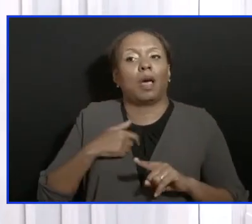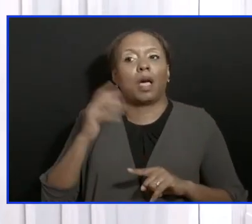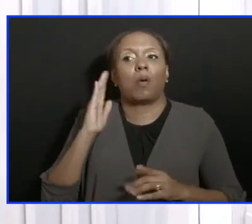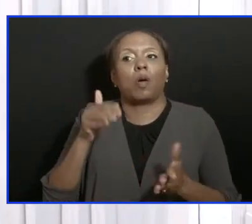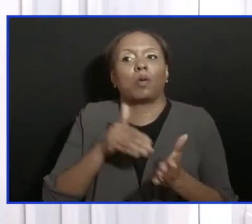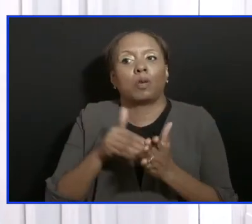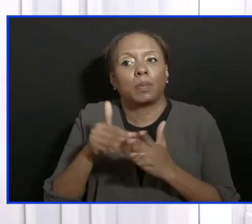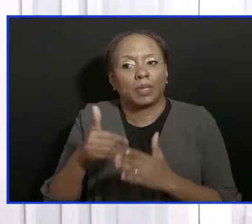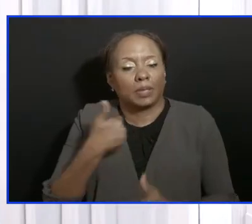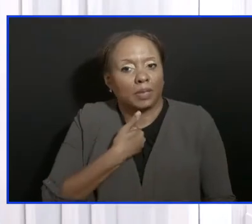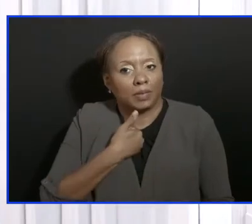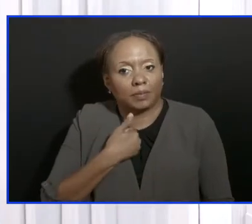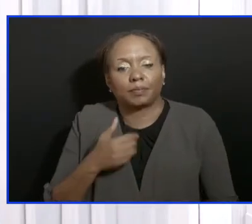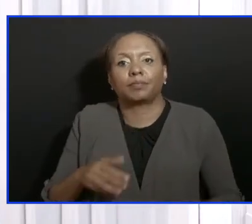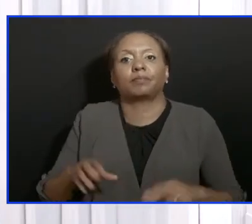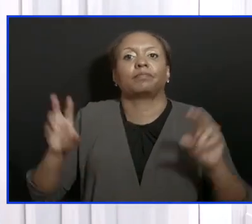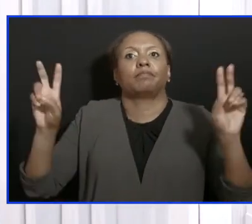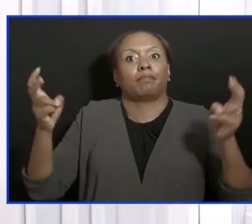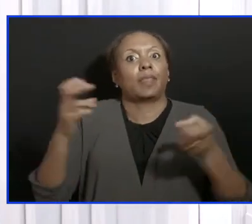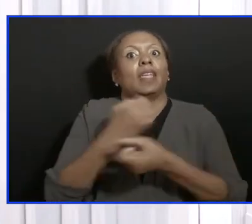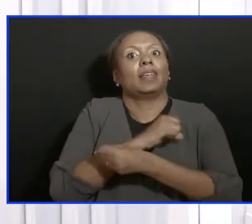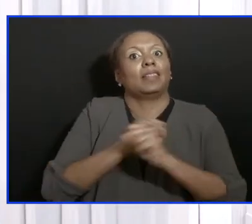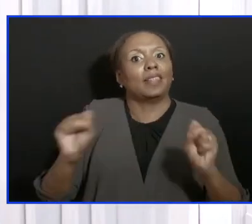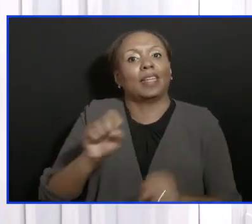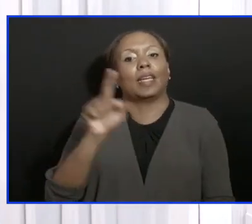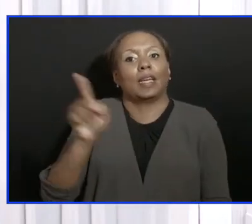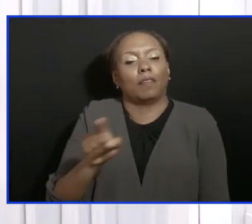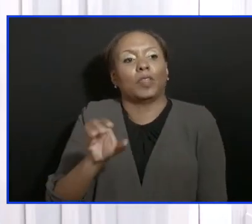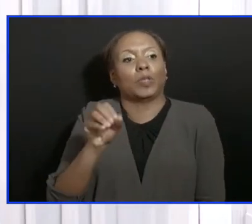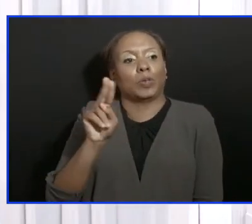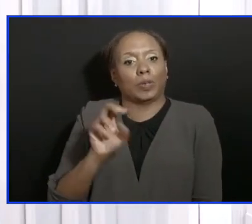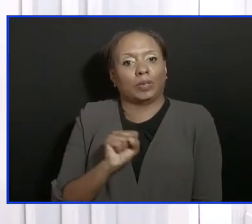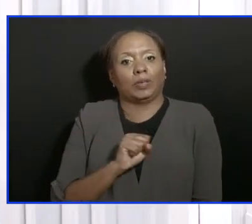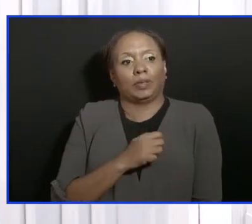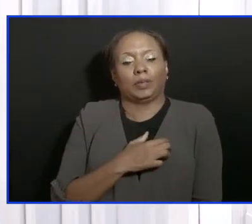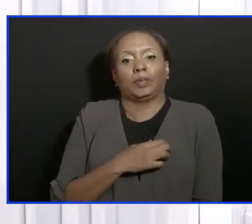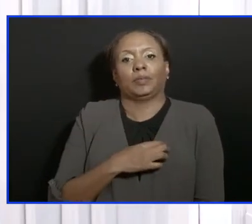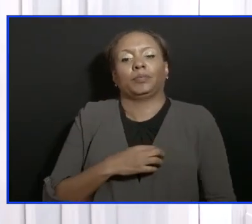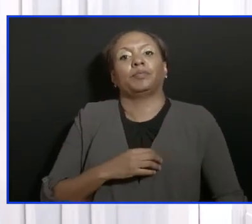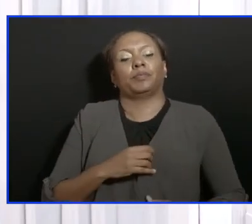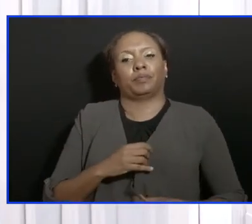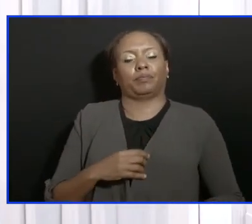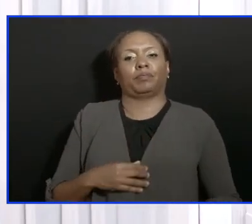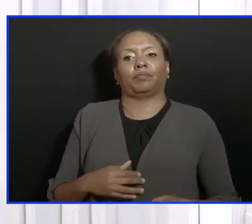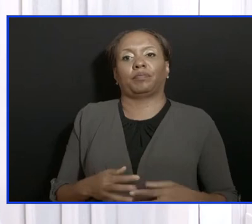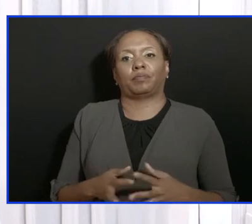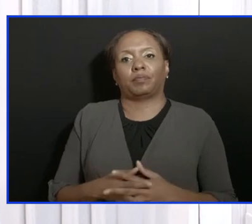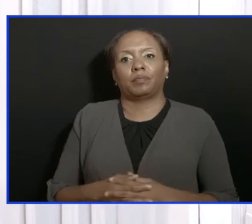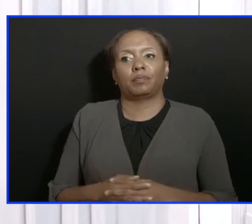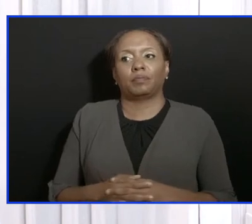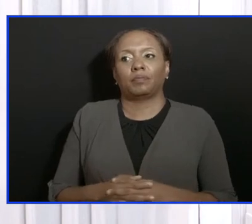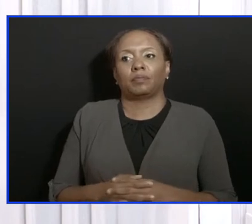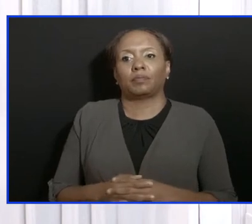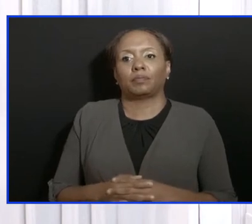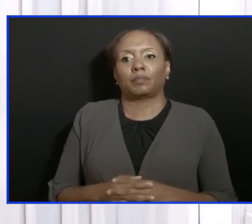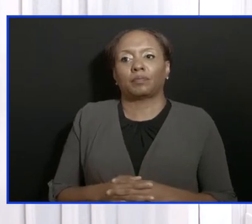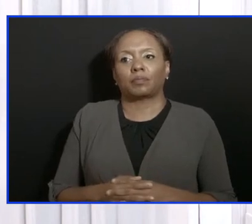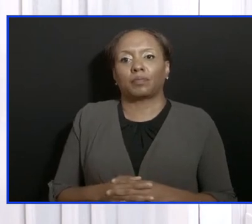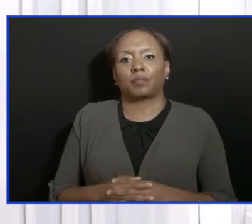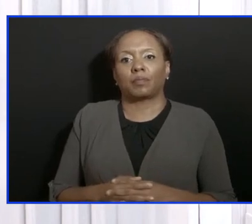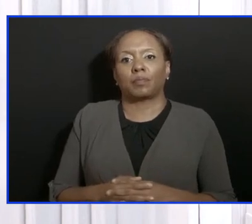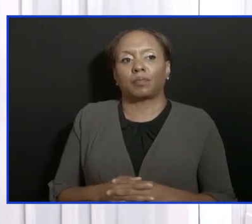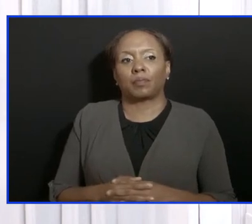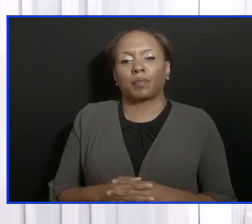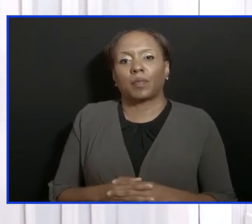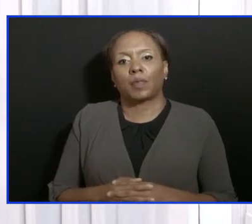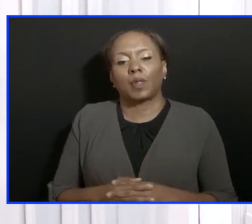With respect to the safe zones, I repeat again as well that we have had, health care workers and health